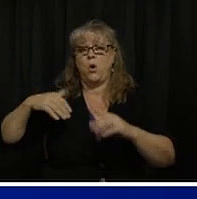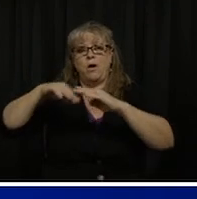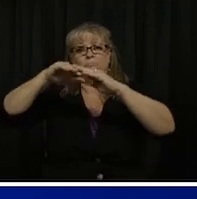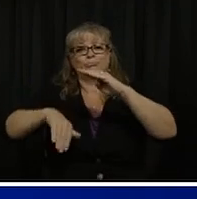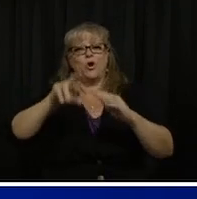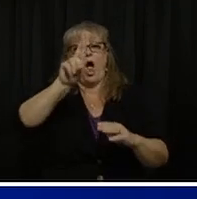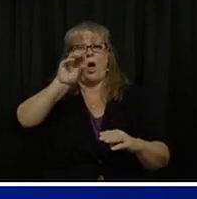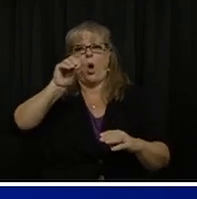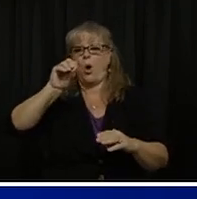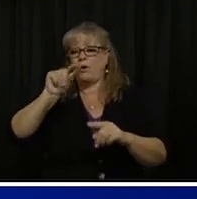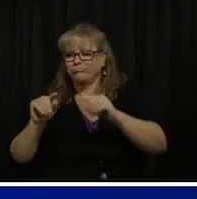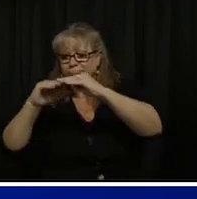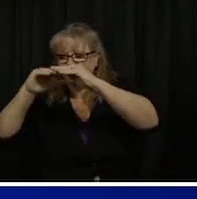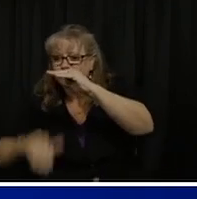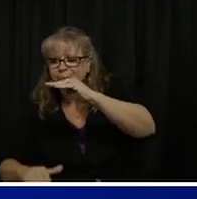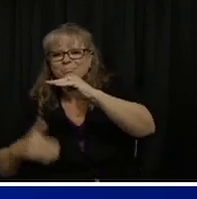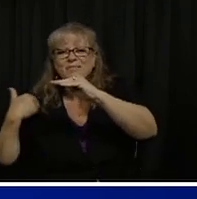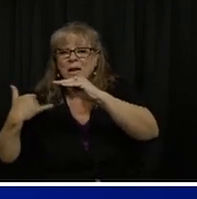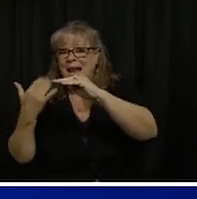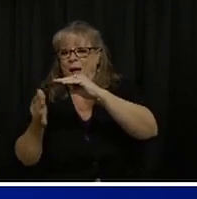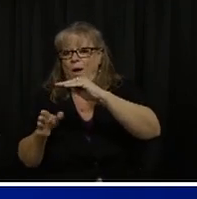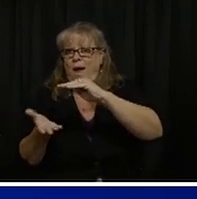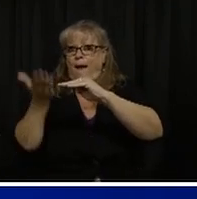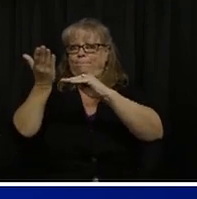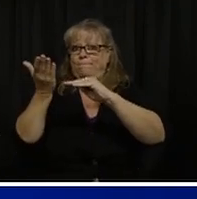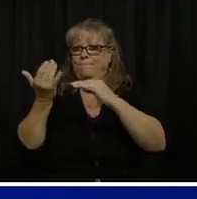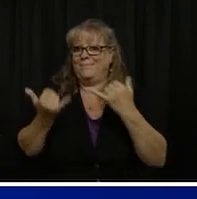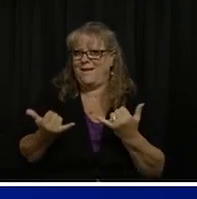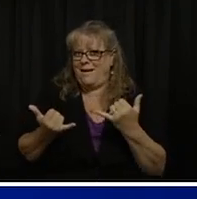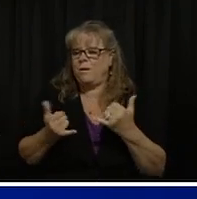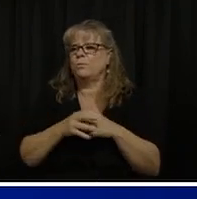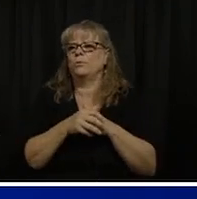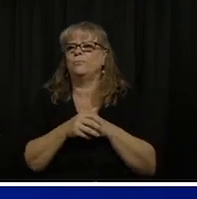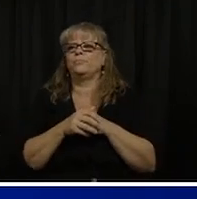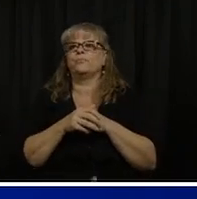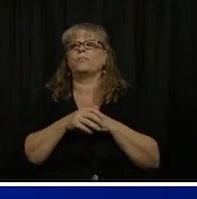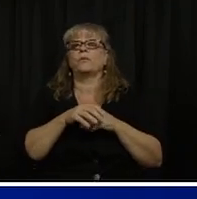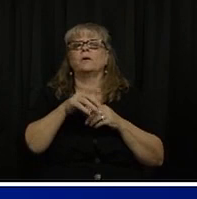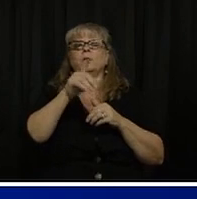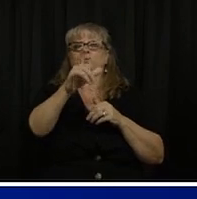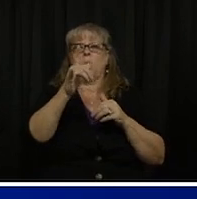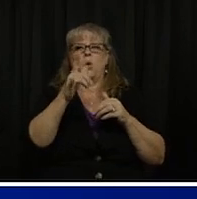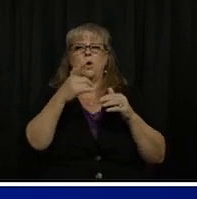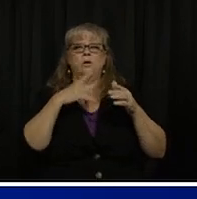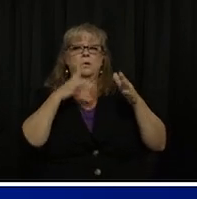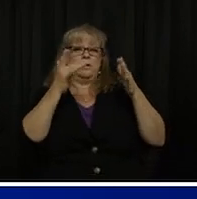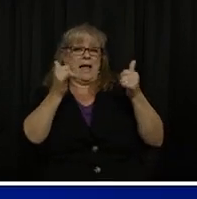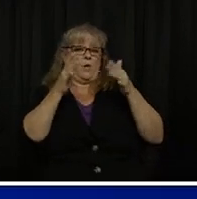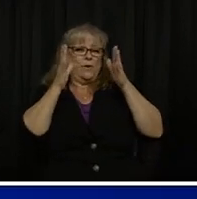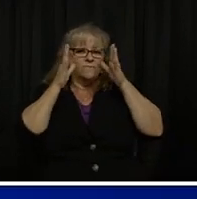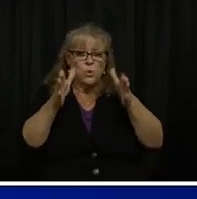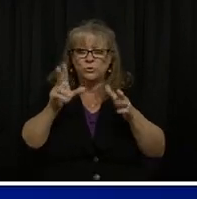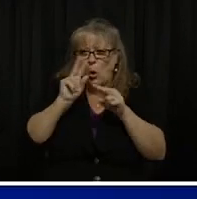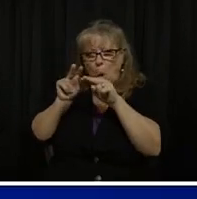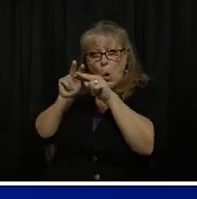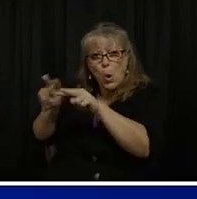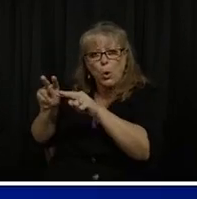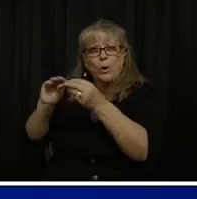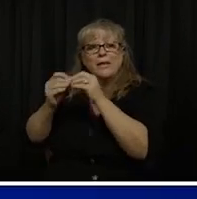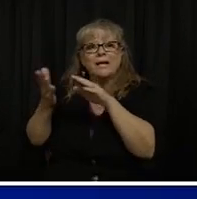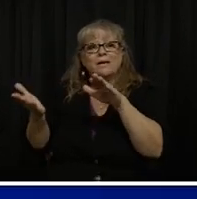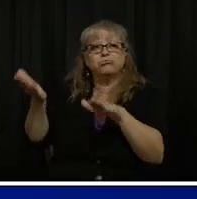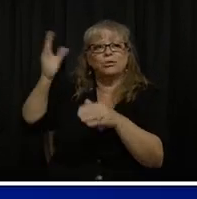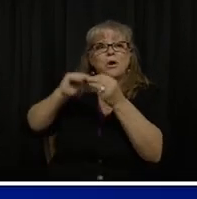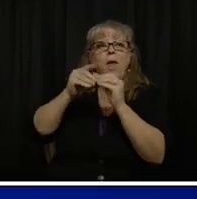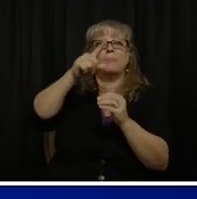Next slide. So here we focus in on that reproductive number, and you can see that several weeks ago, our reproductive number was less